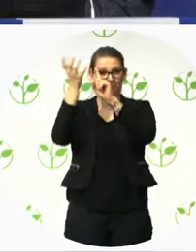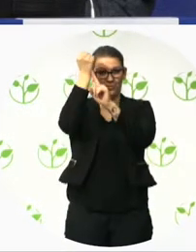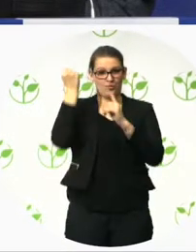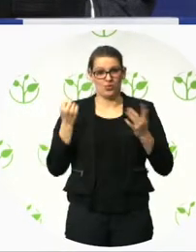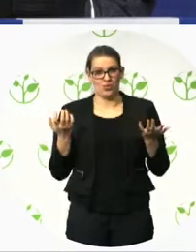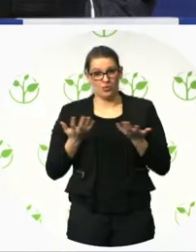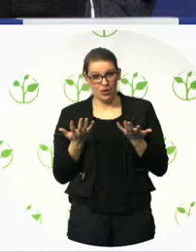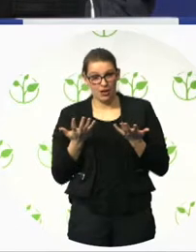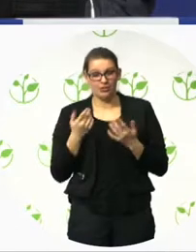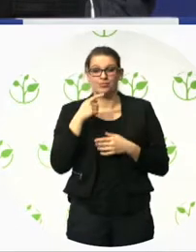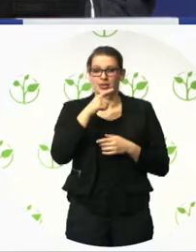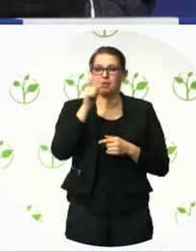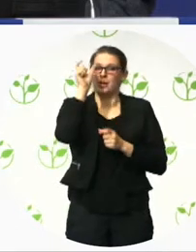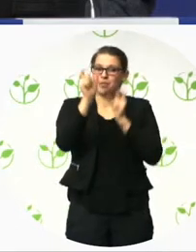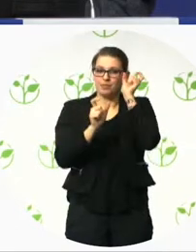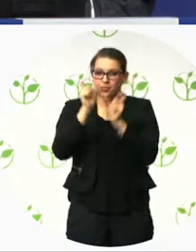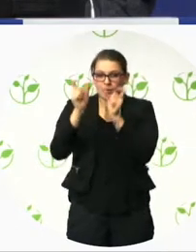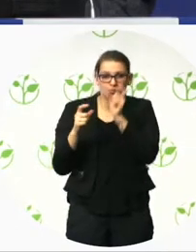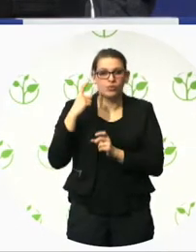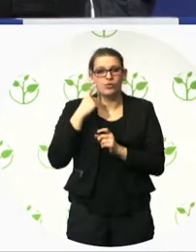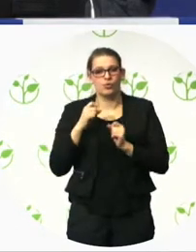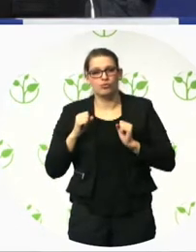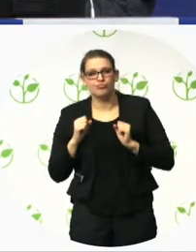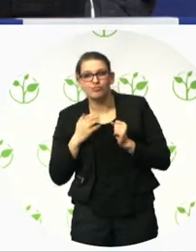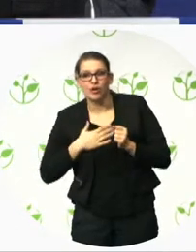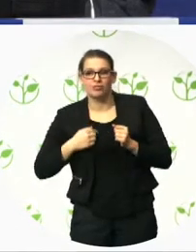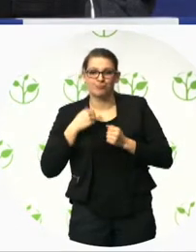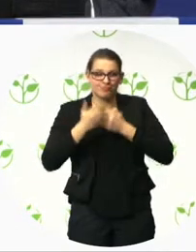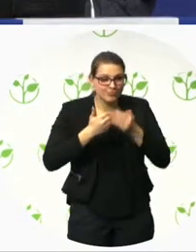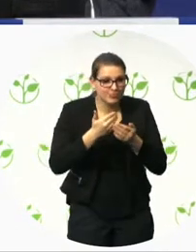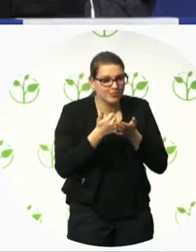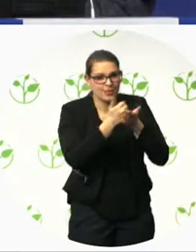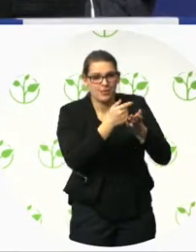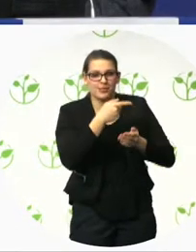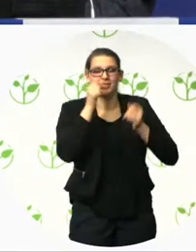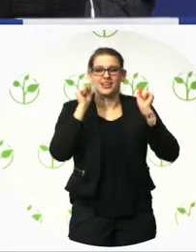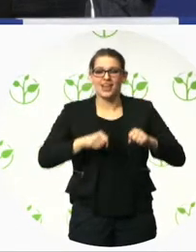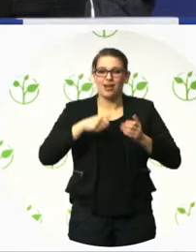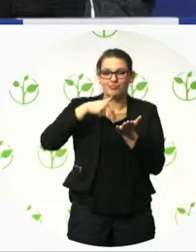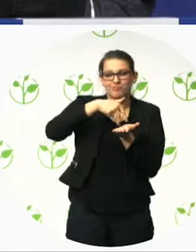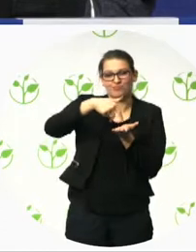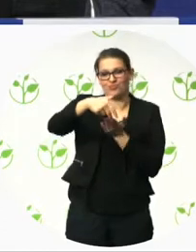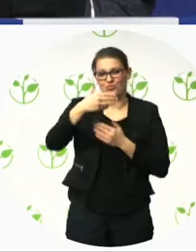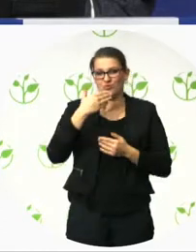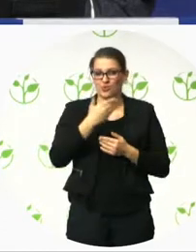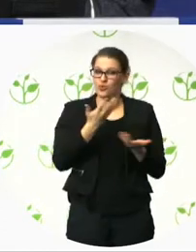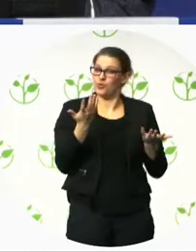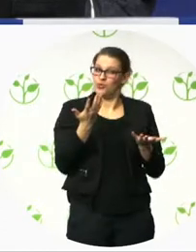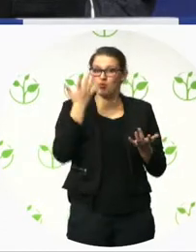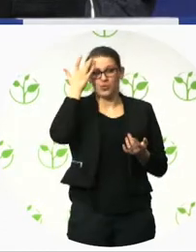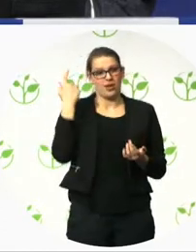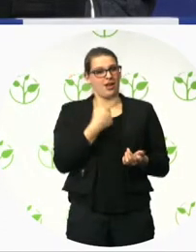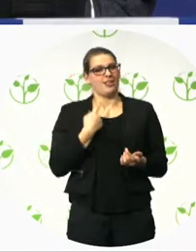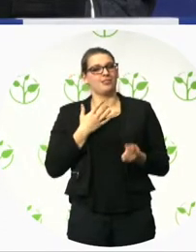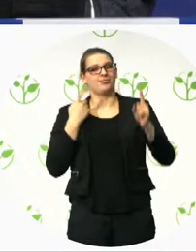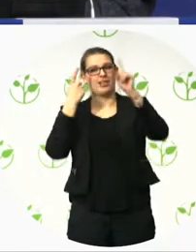The public sector where we are working is important in health promotion. Walking is a good Norwegian tradition,